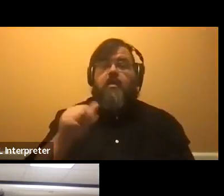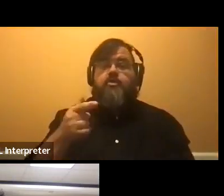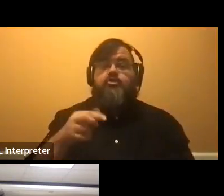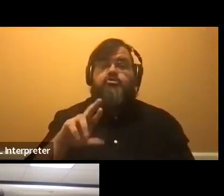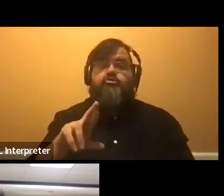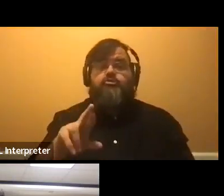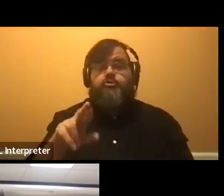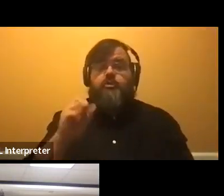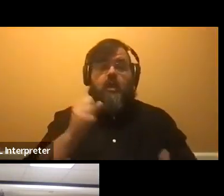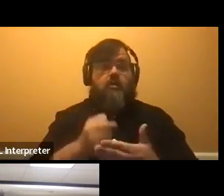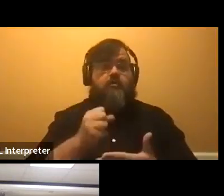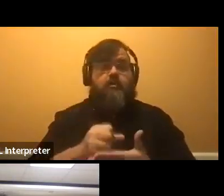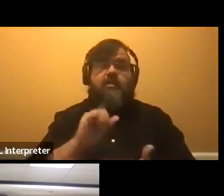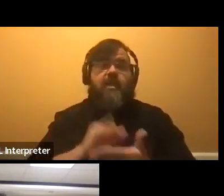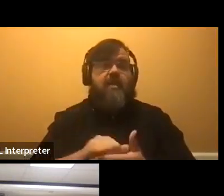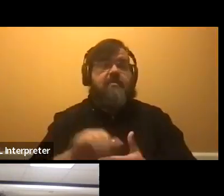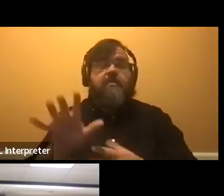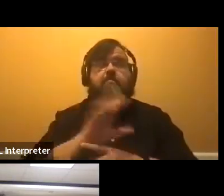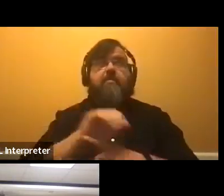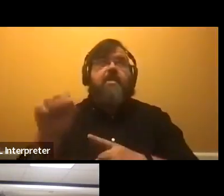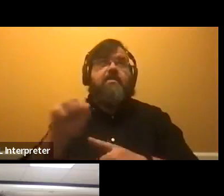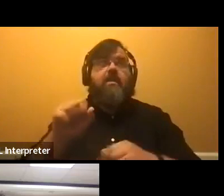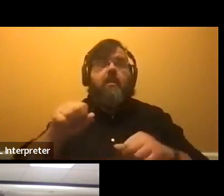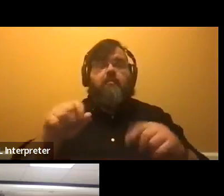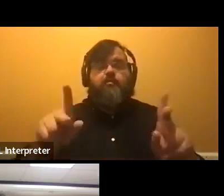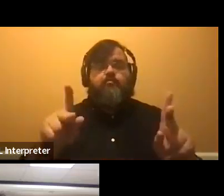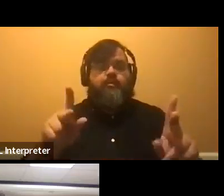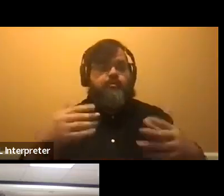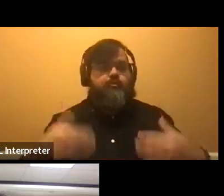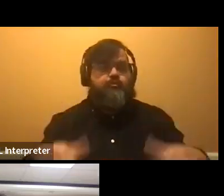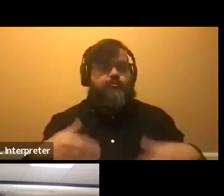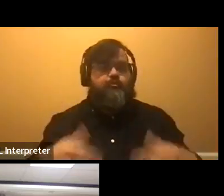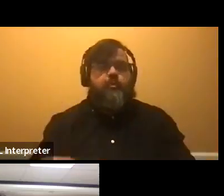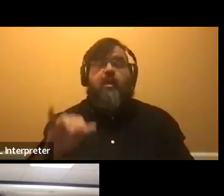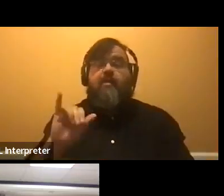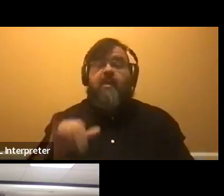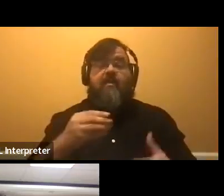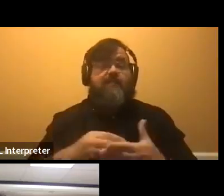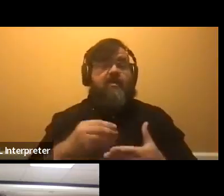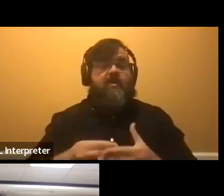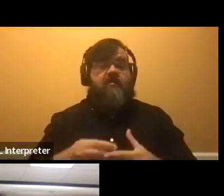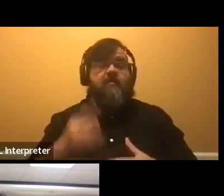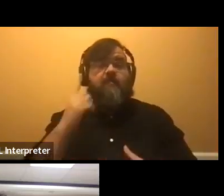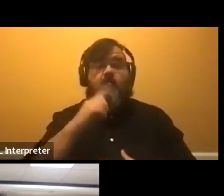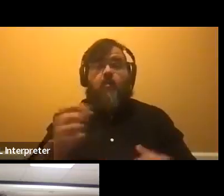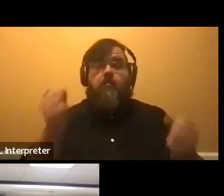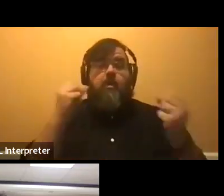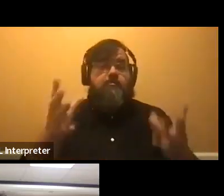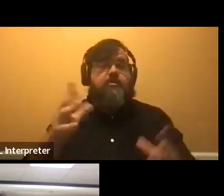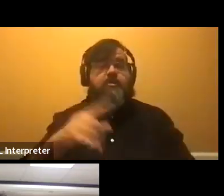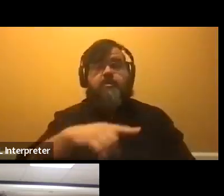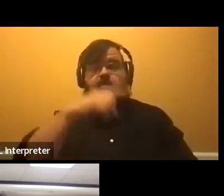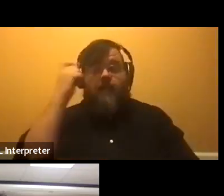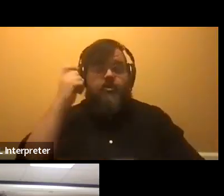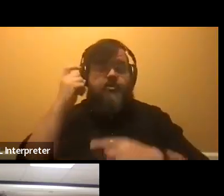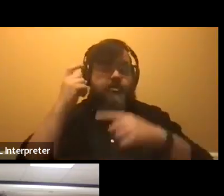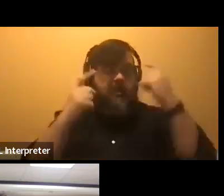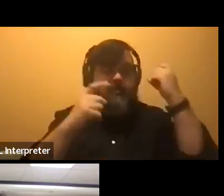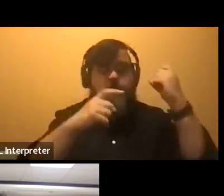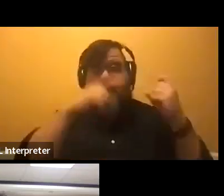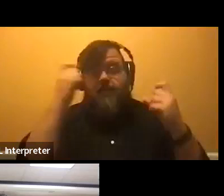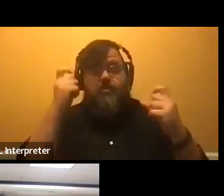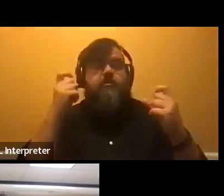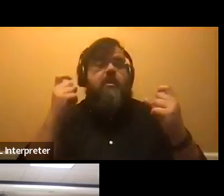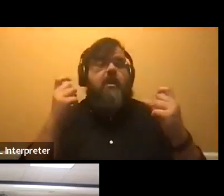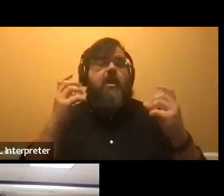an amazing opportunity, um, that carries funding for multiple summers and for multiple years and